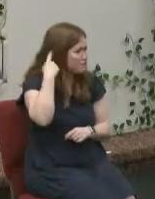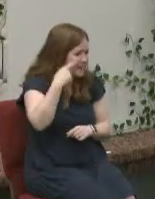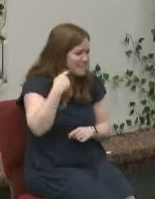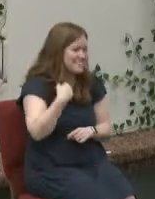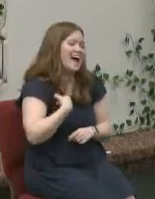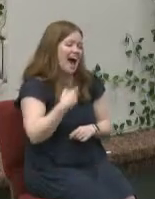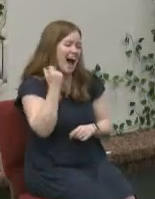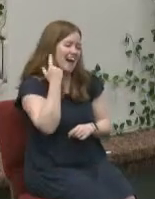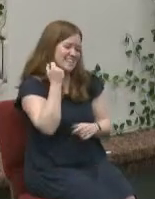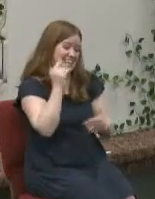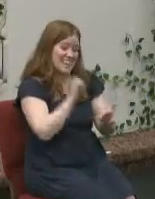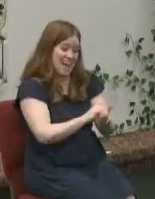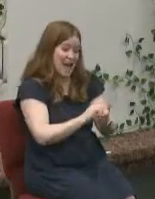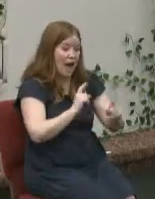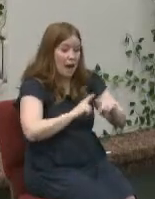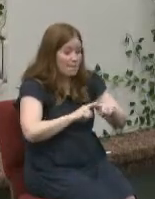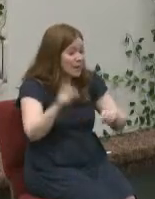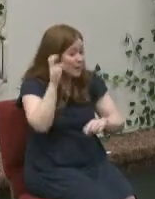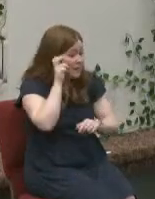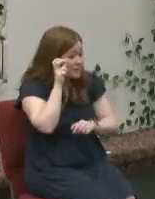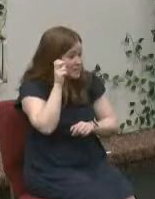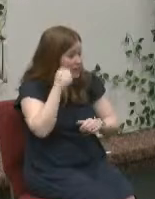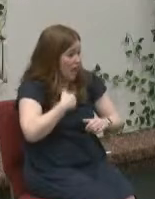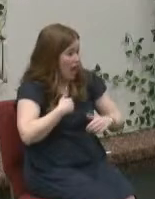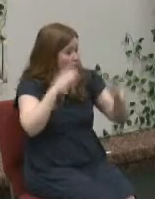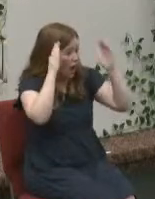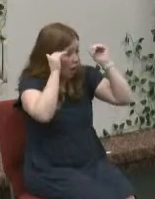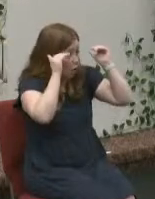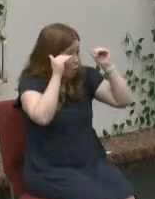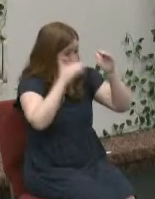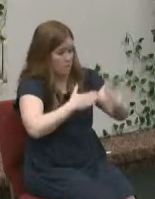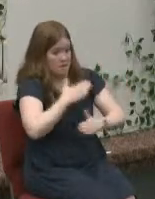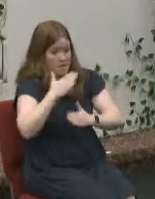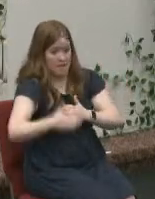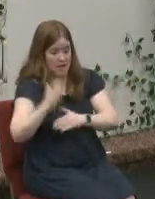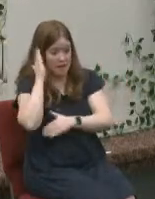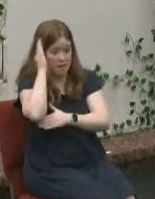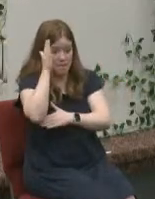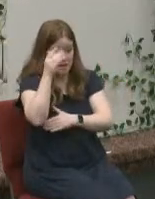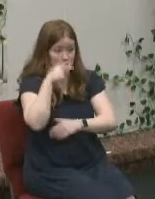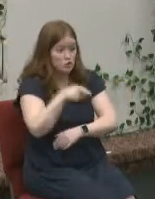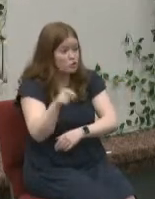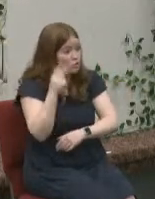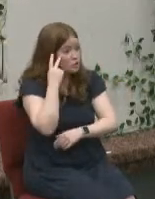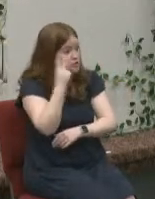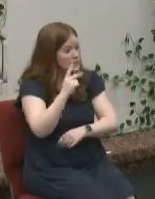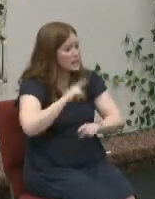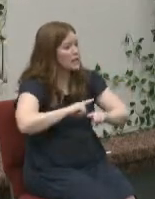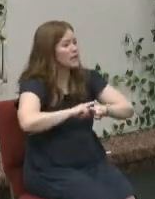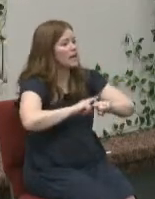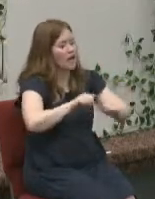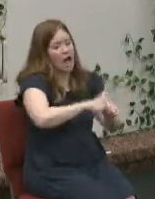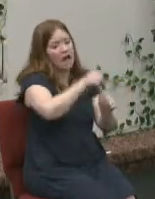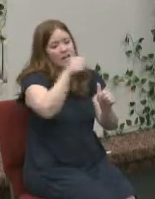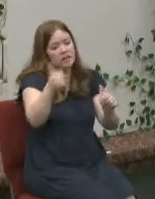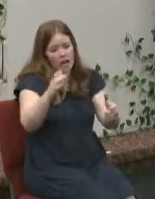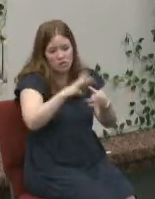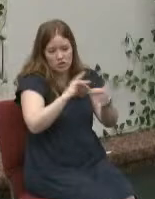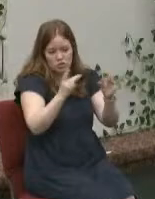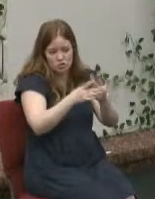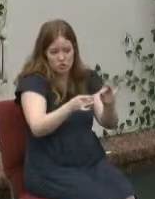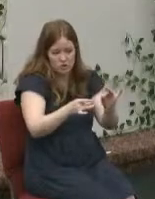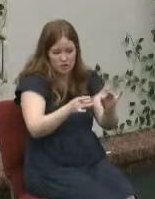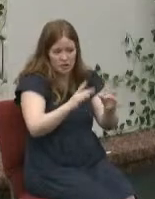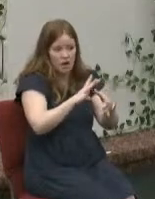get that but listen i'm hoping by the end of my message today that you'll see the other story the one side by